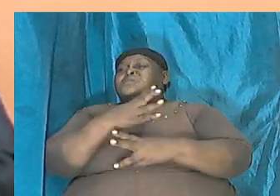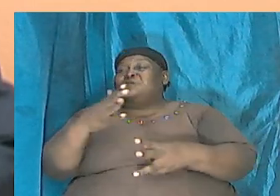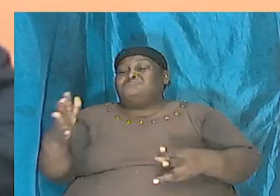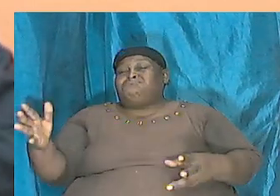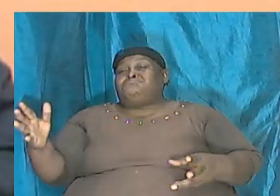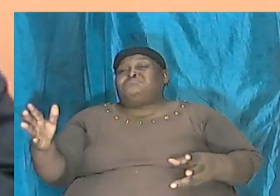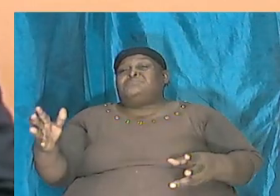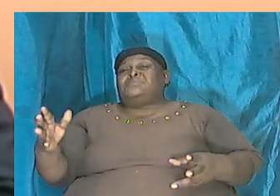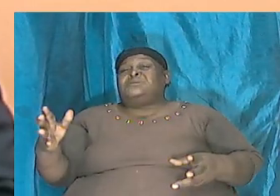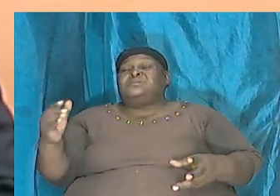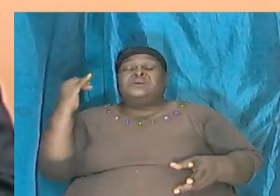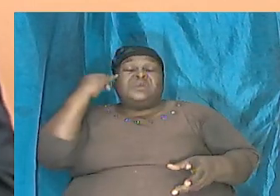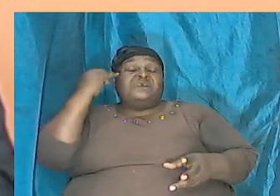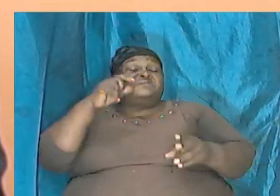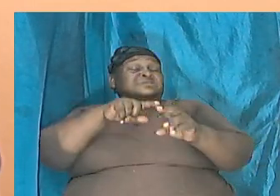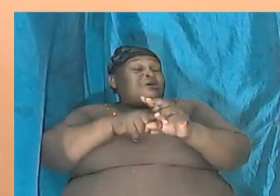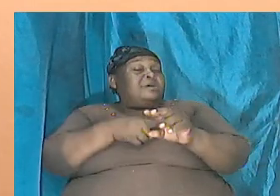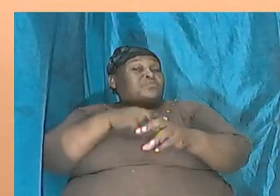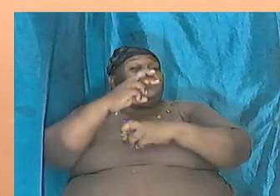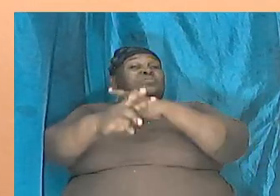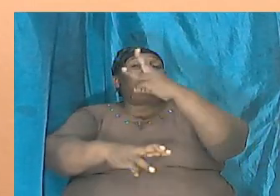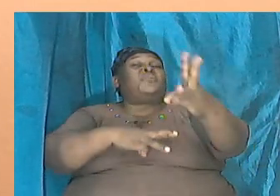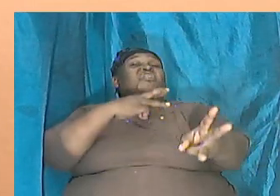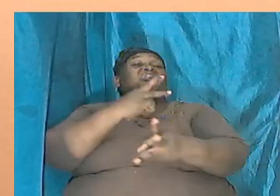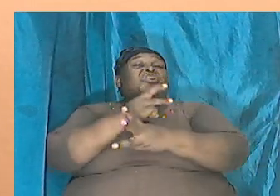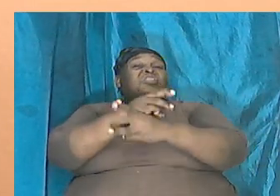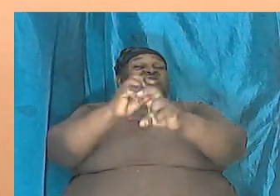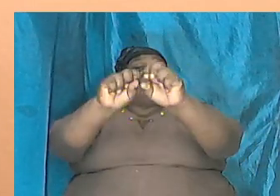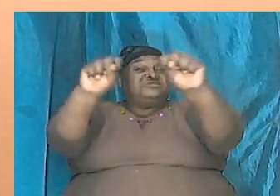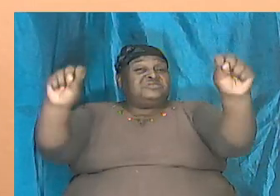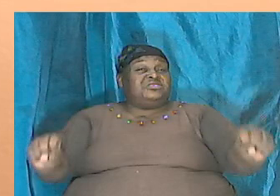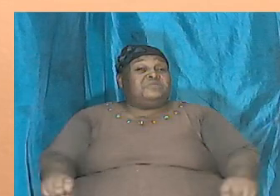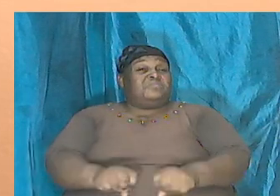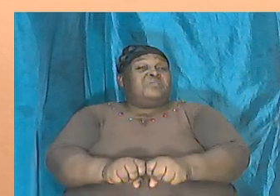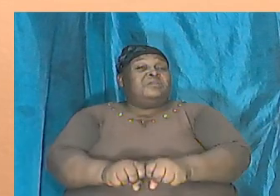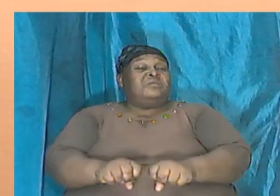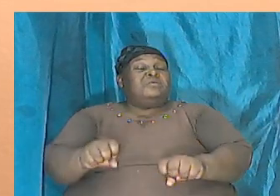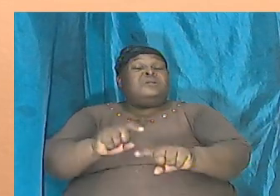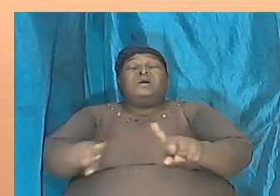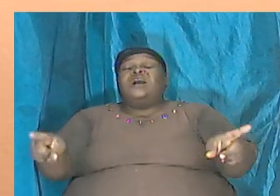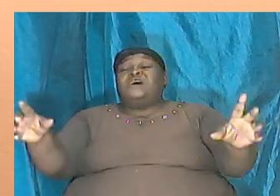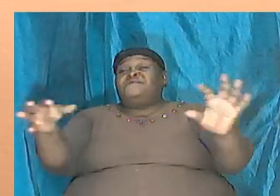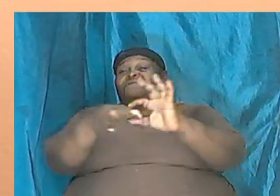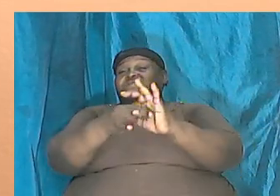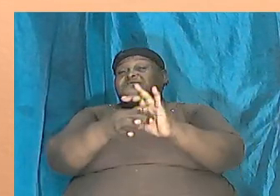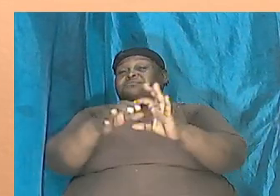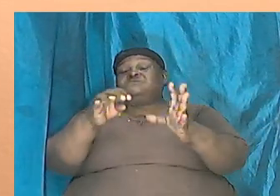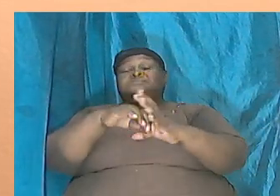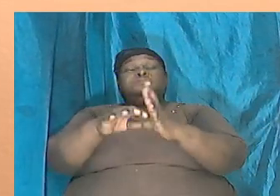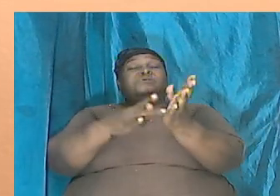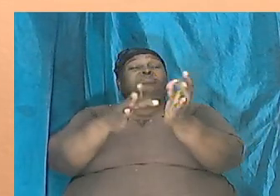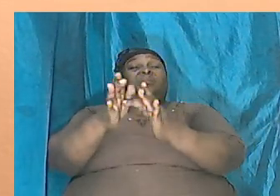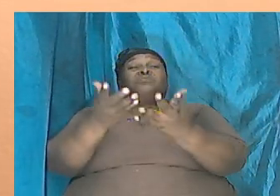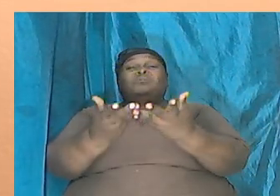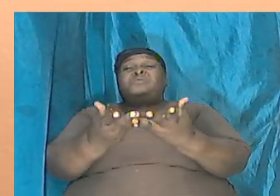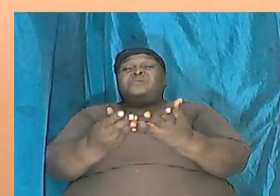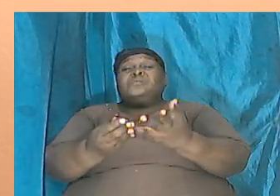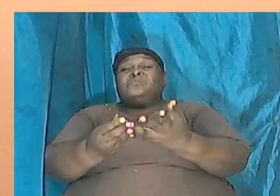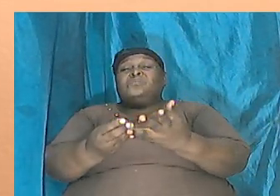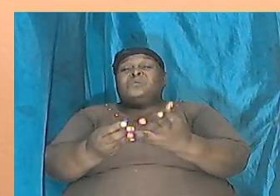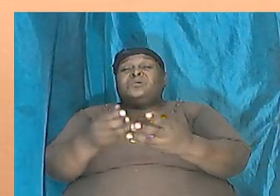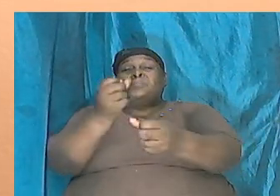start with the worldview and then try to fit it in the Bible and it cannot fit, we are going to be bound to disprove